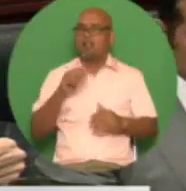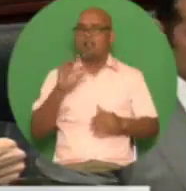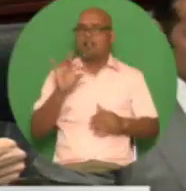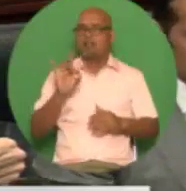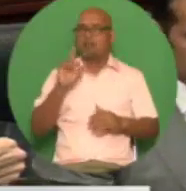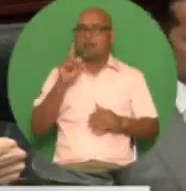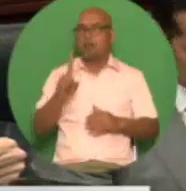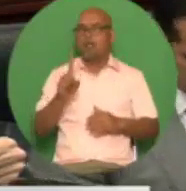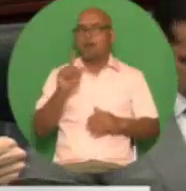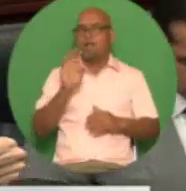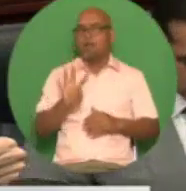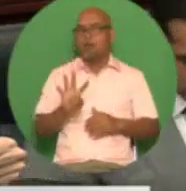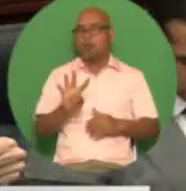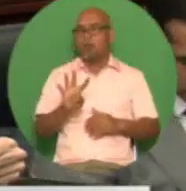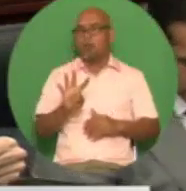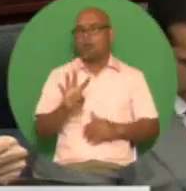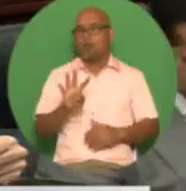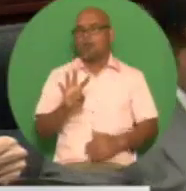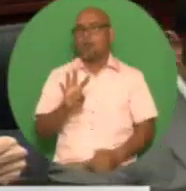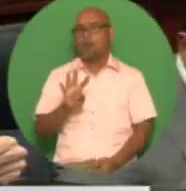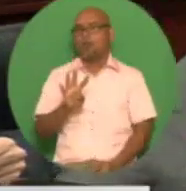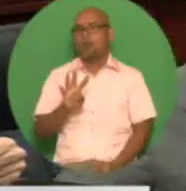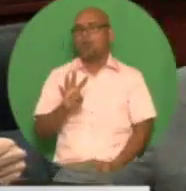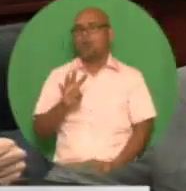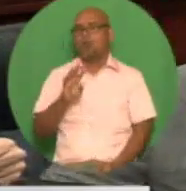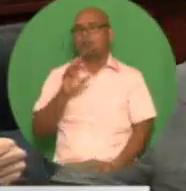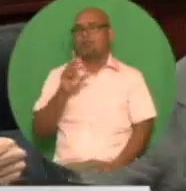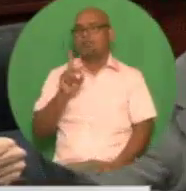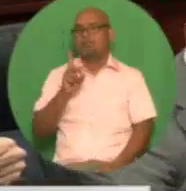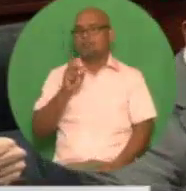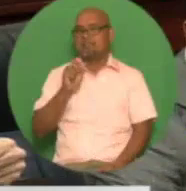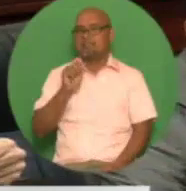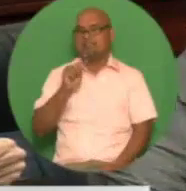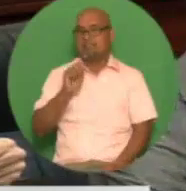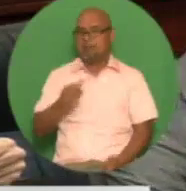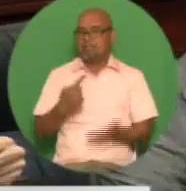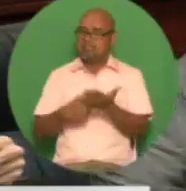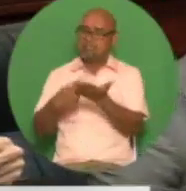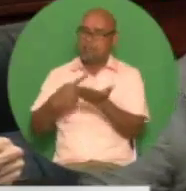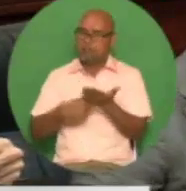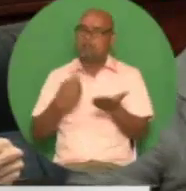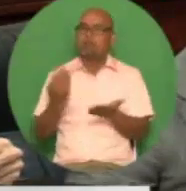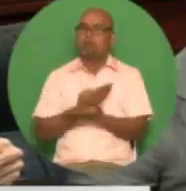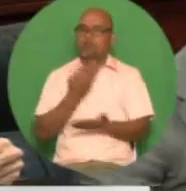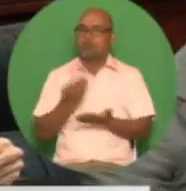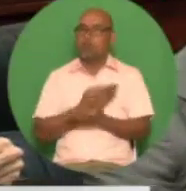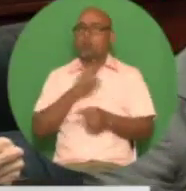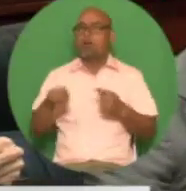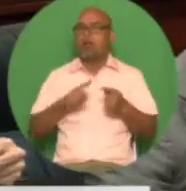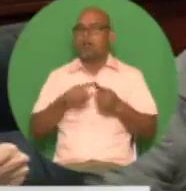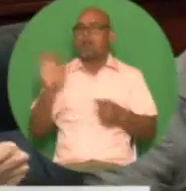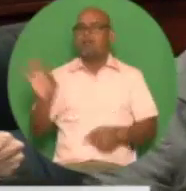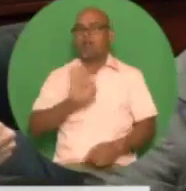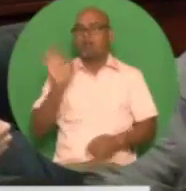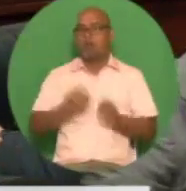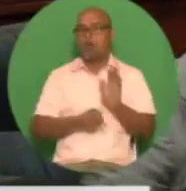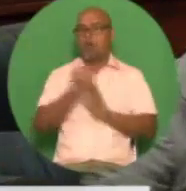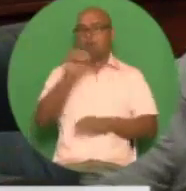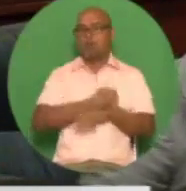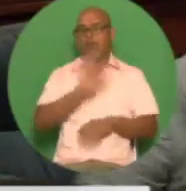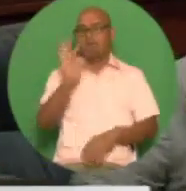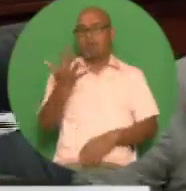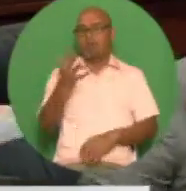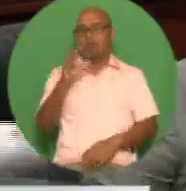that the debate on the budget will resume on friday the 5th of october 2018